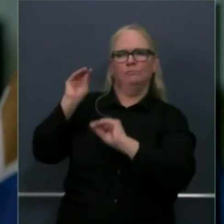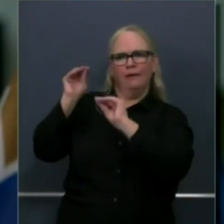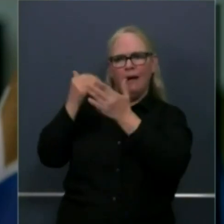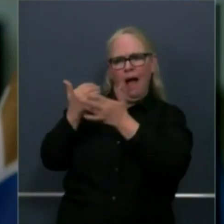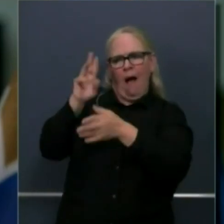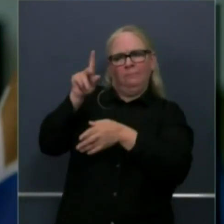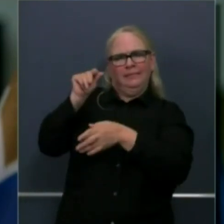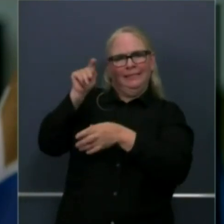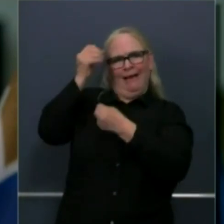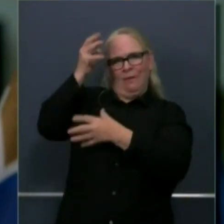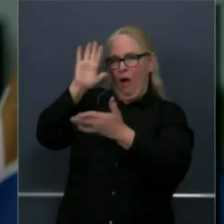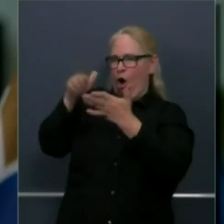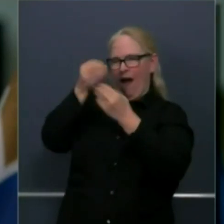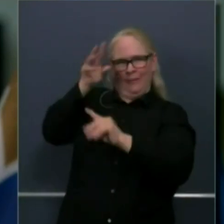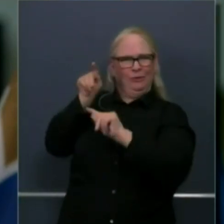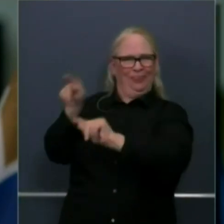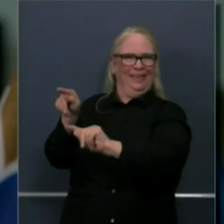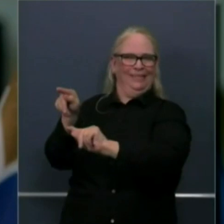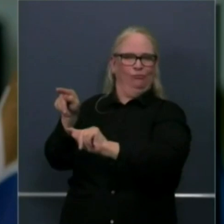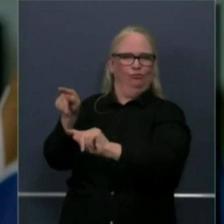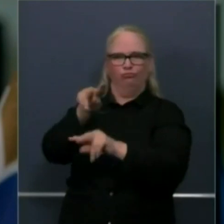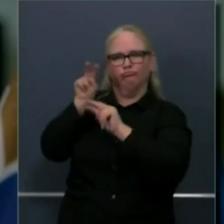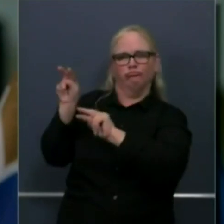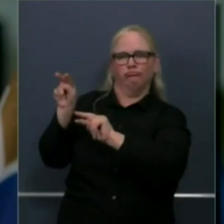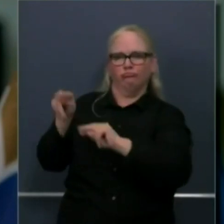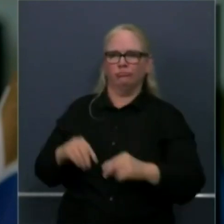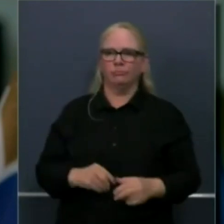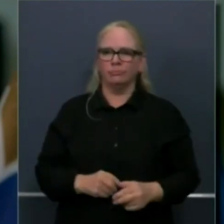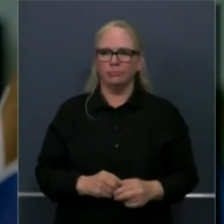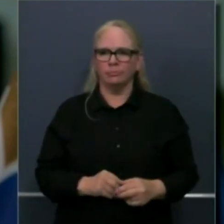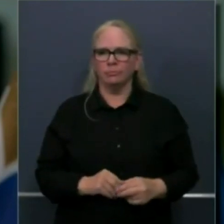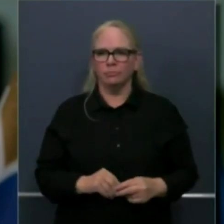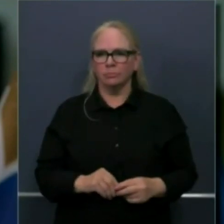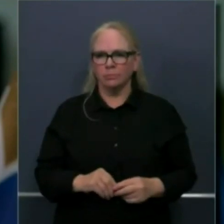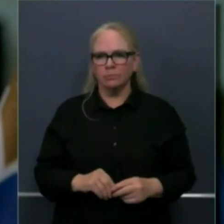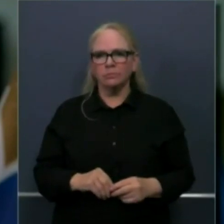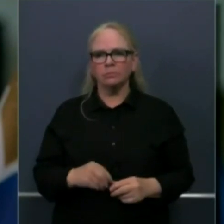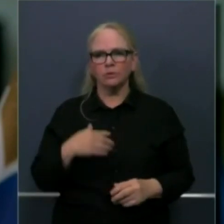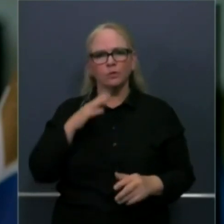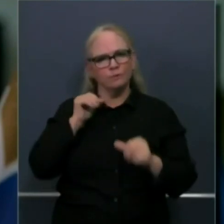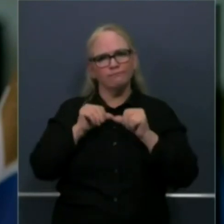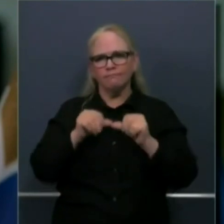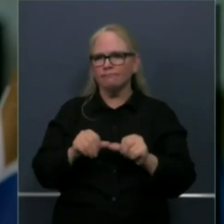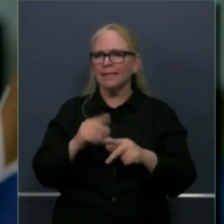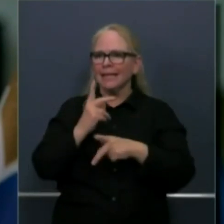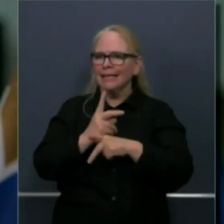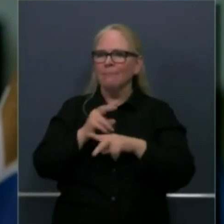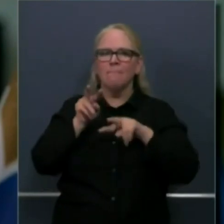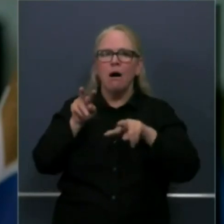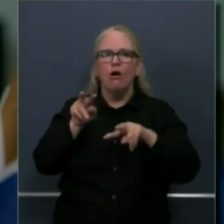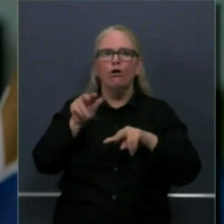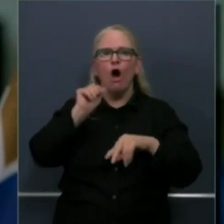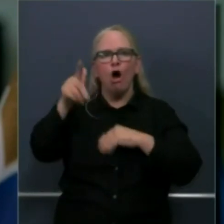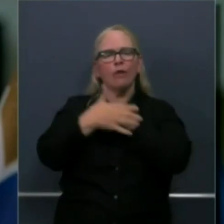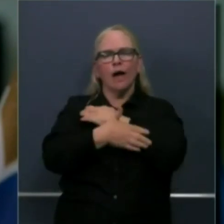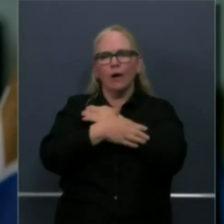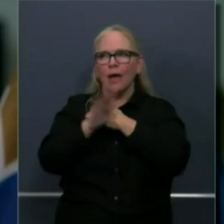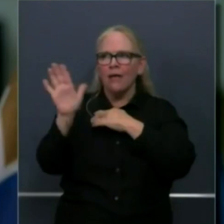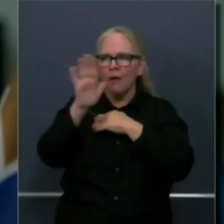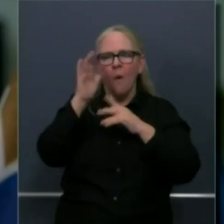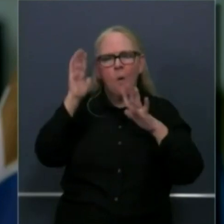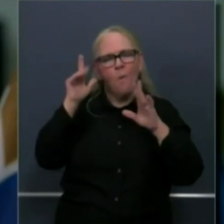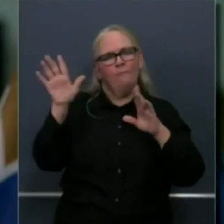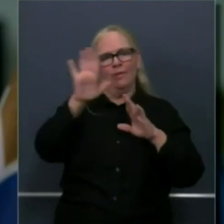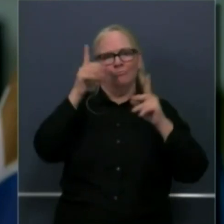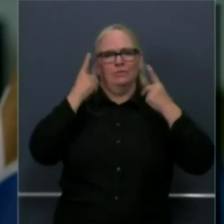and continue to monitor uh the success we believe and hope uh of these counties that are moving more quickly into phase